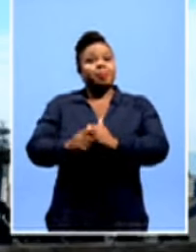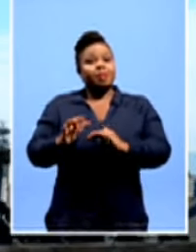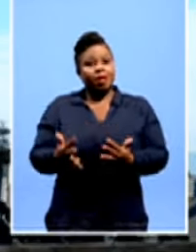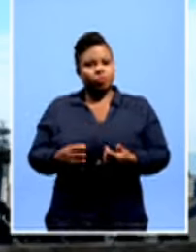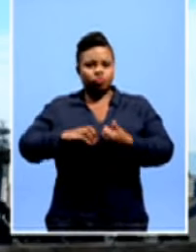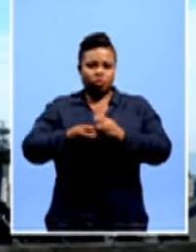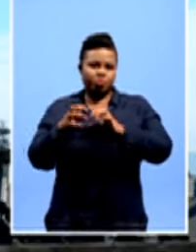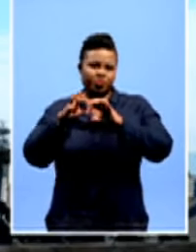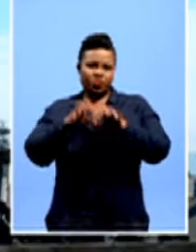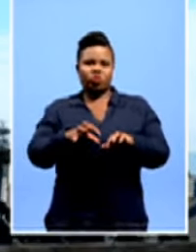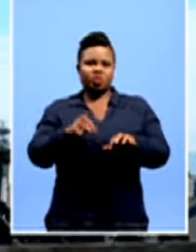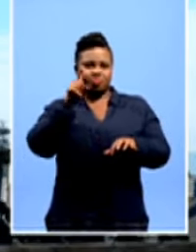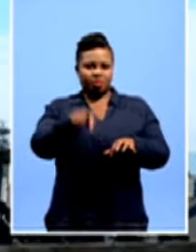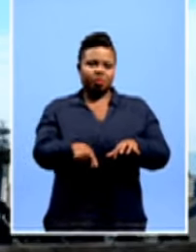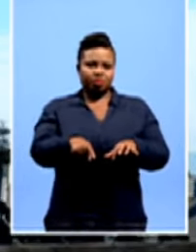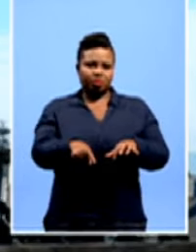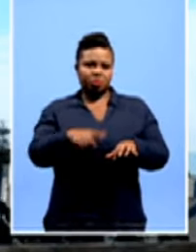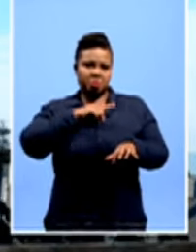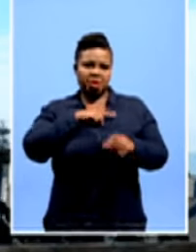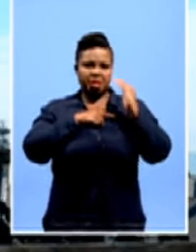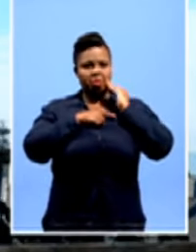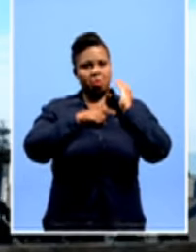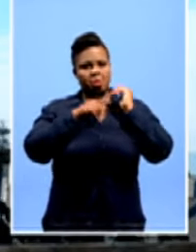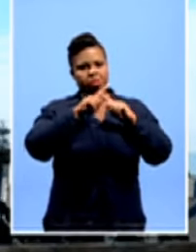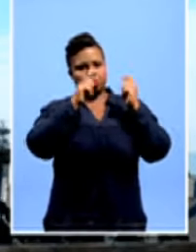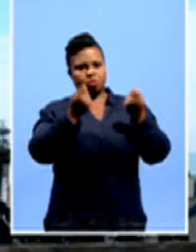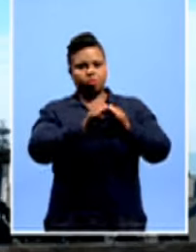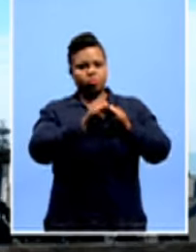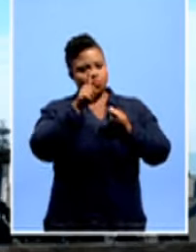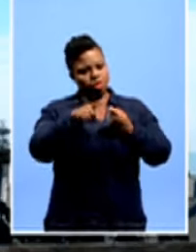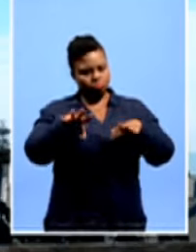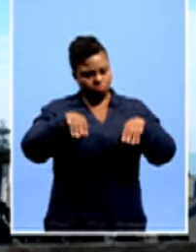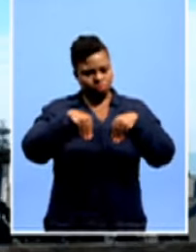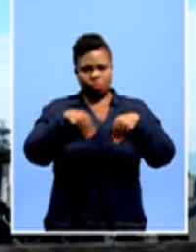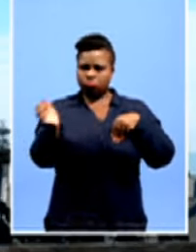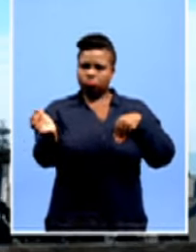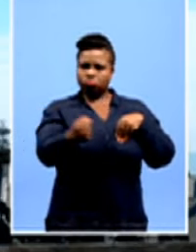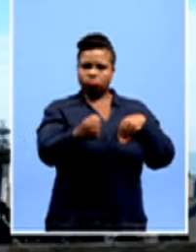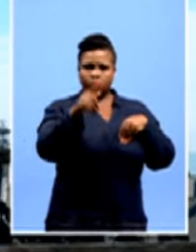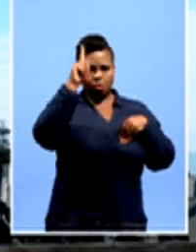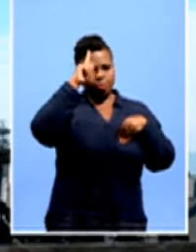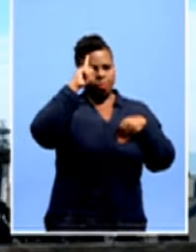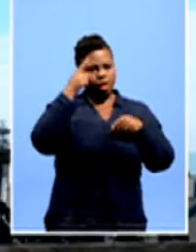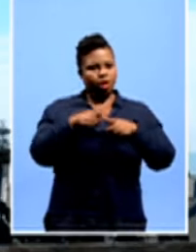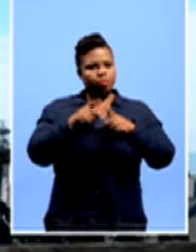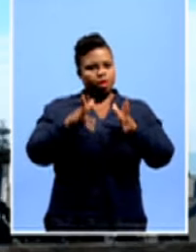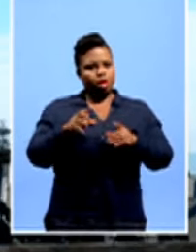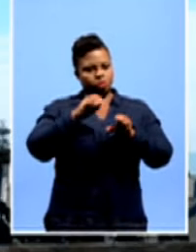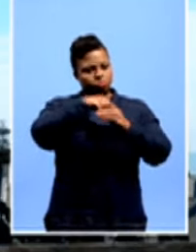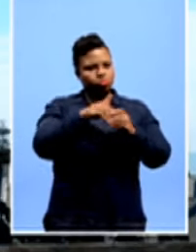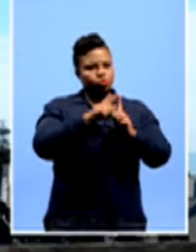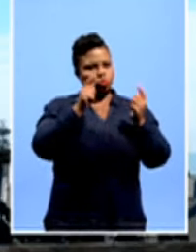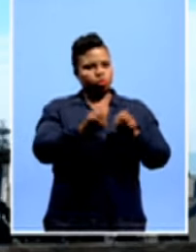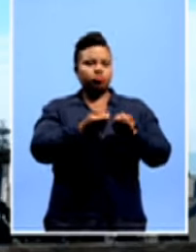force the so-called white teams to embrace black players into their